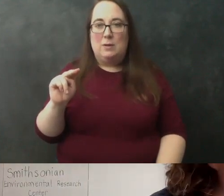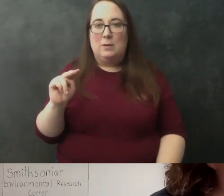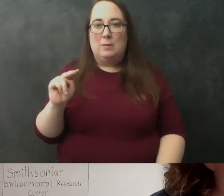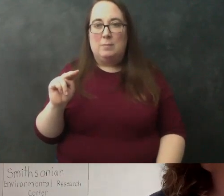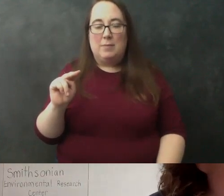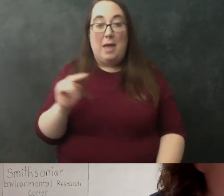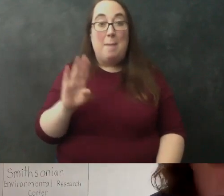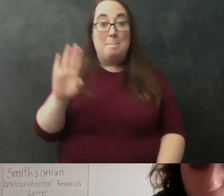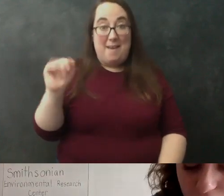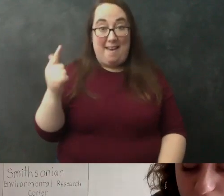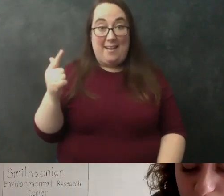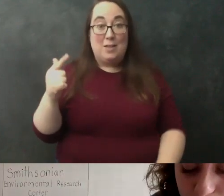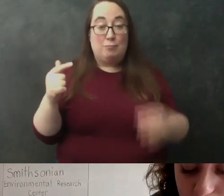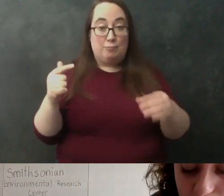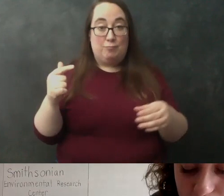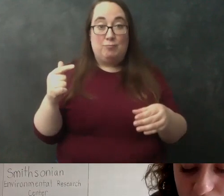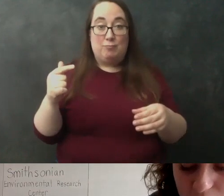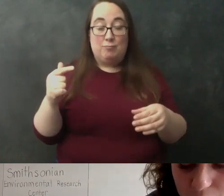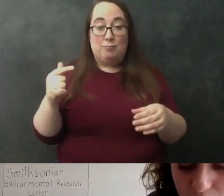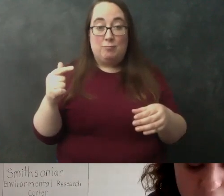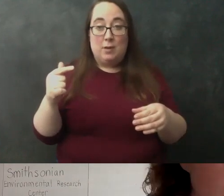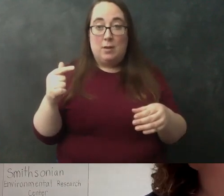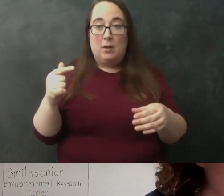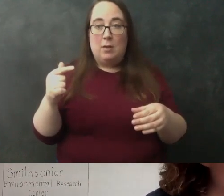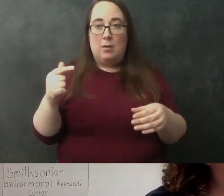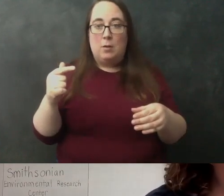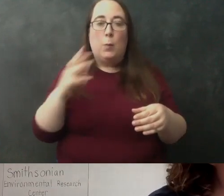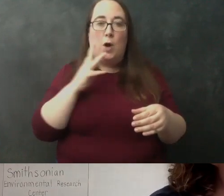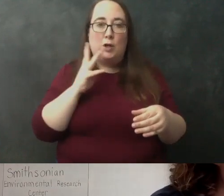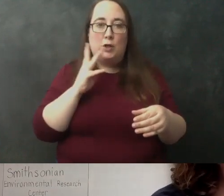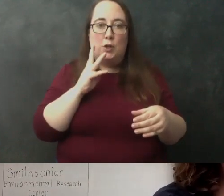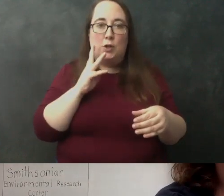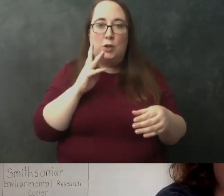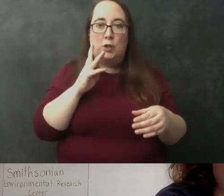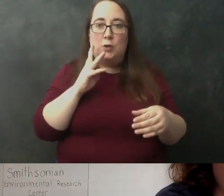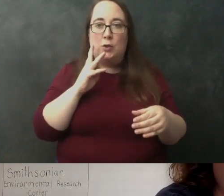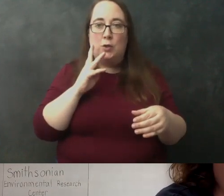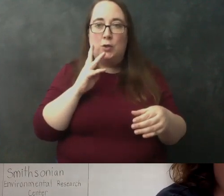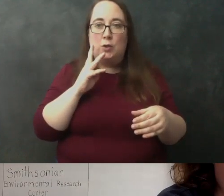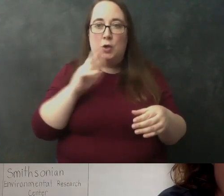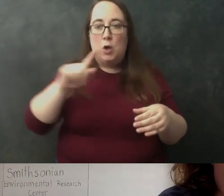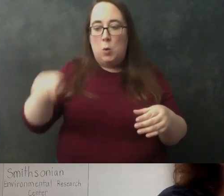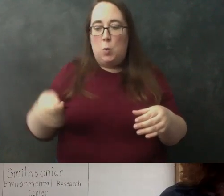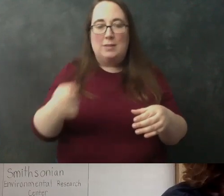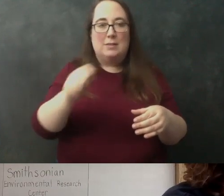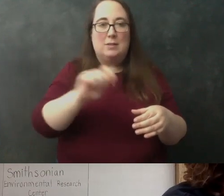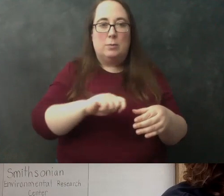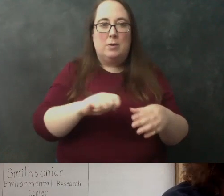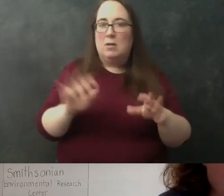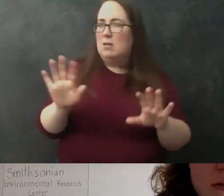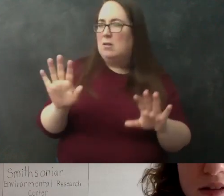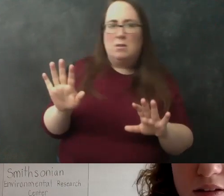and plastic bag we're going to first put let's start the water one scoop of water wait wait jilly